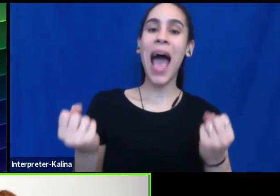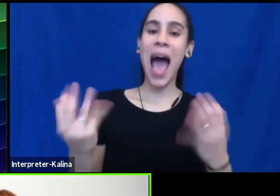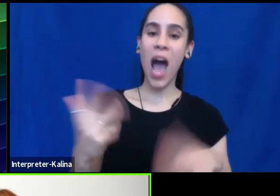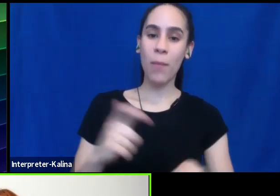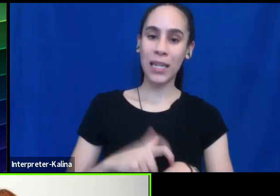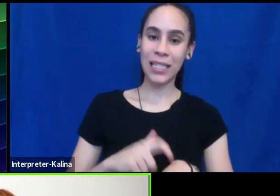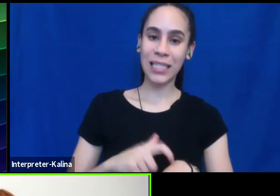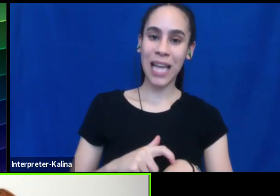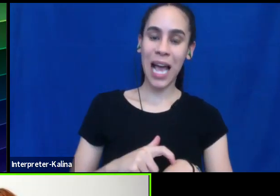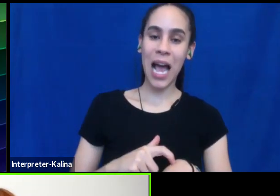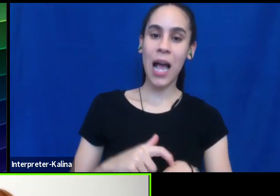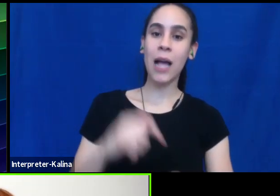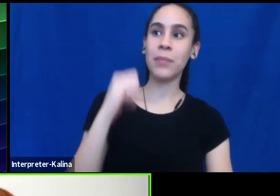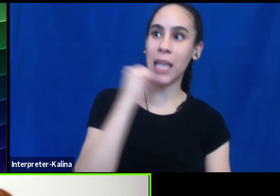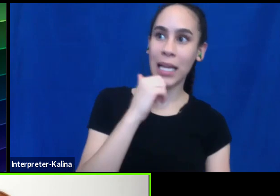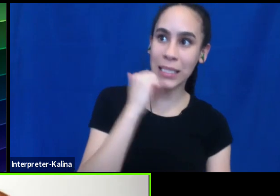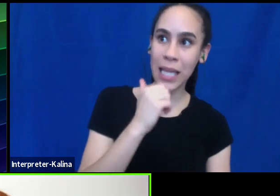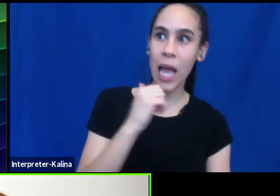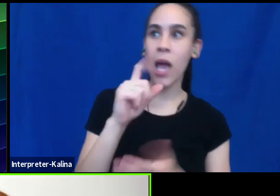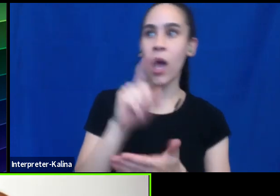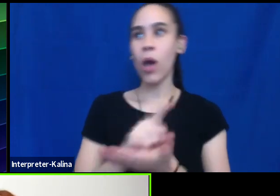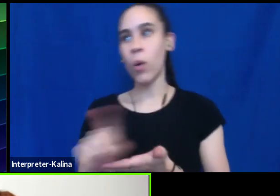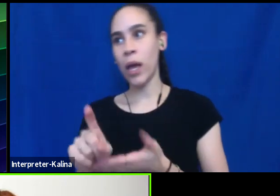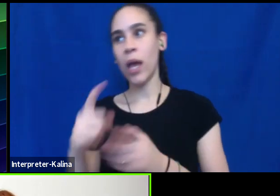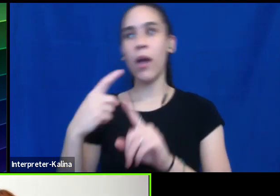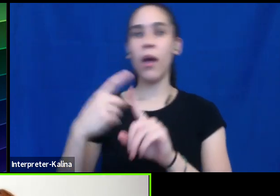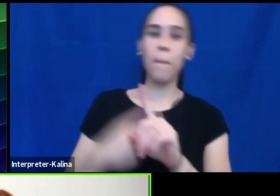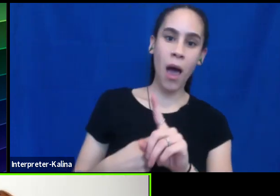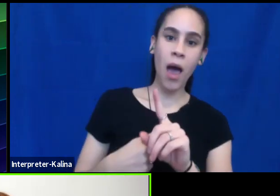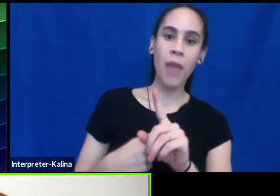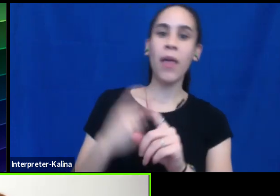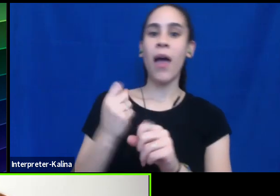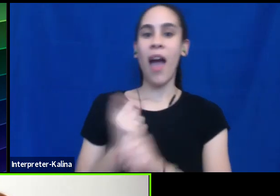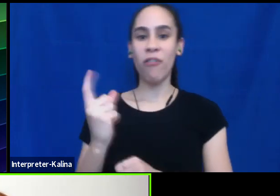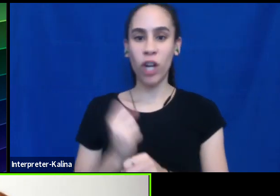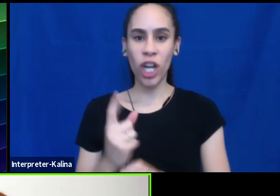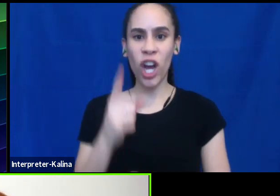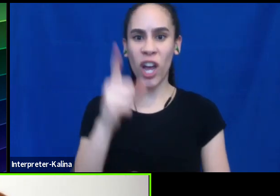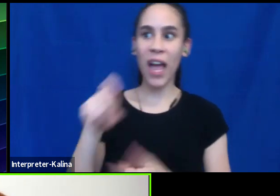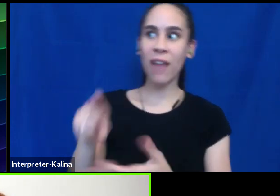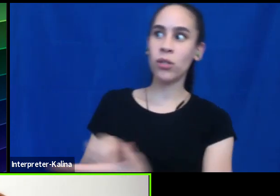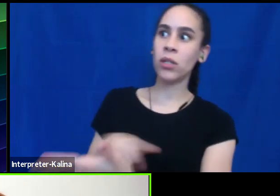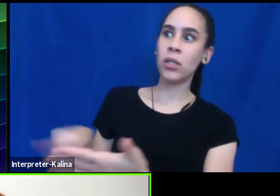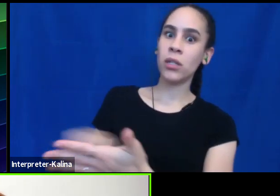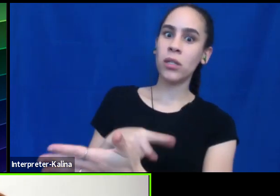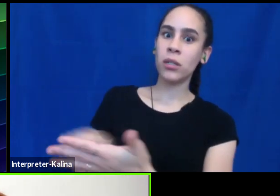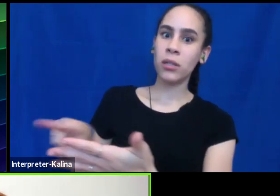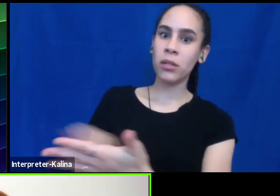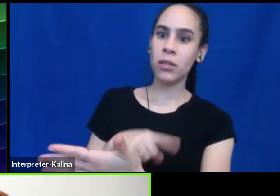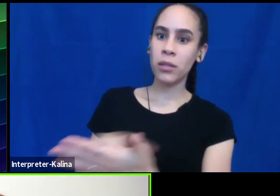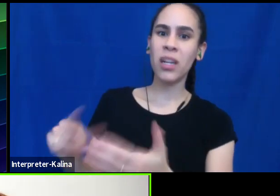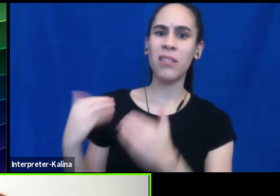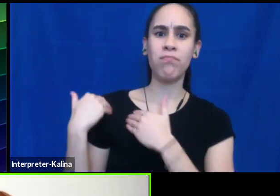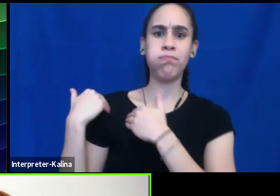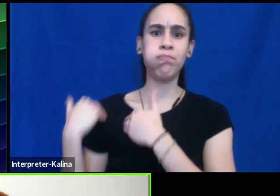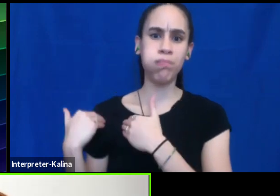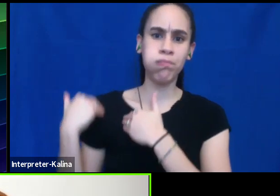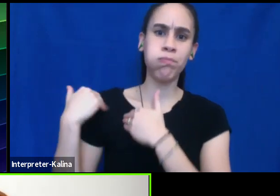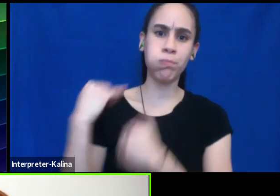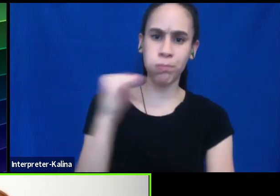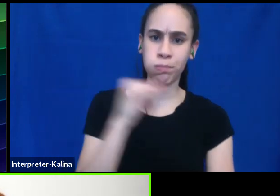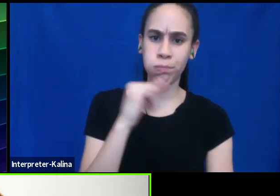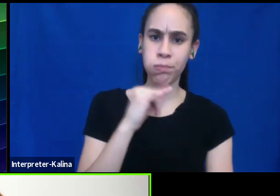or a week or a month or a year that person's having to wreck people too. It's just that, that extra burden having to do that rather than just